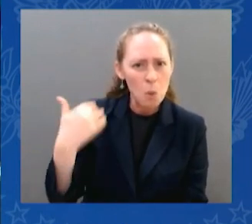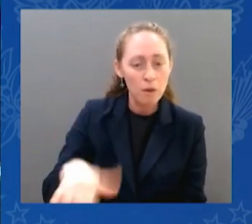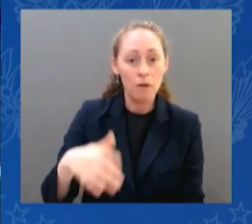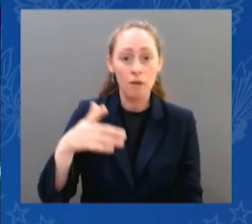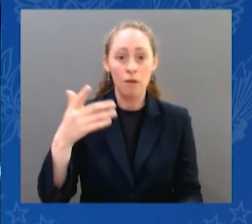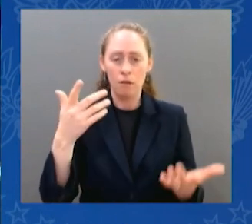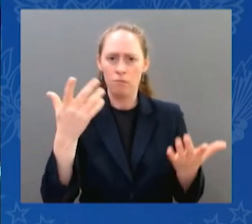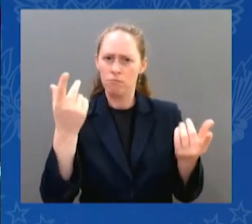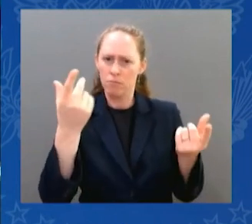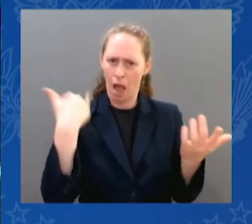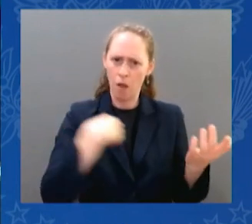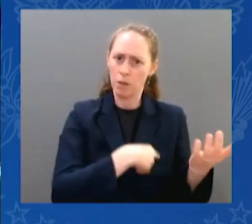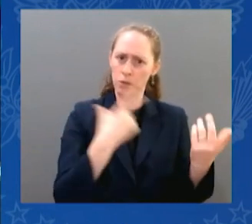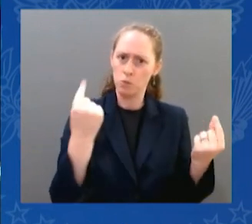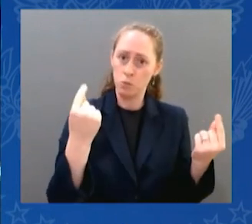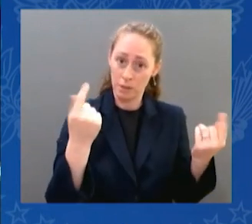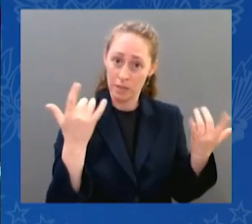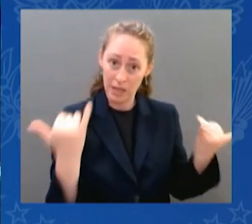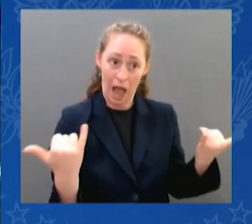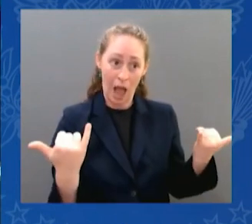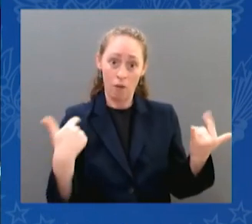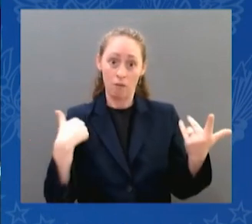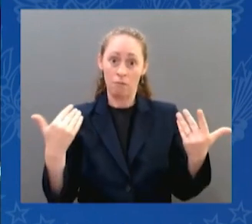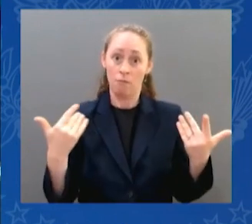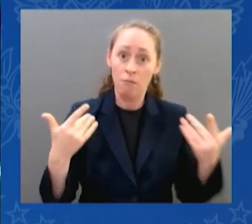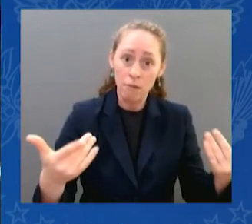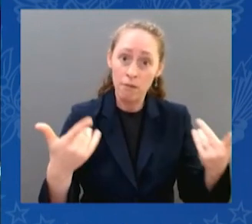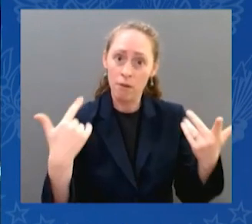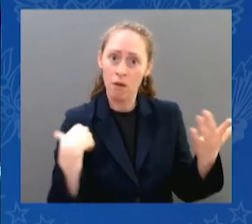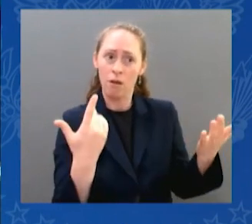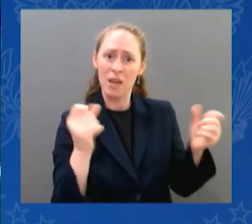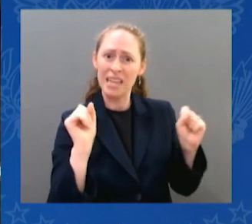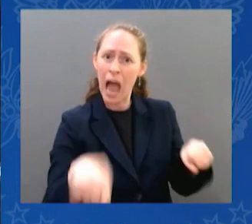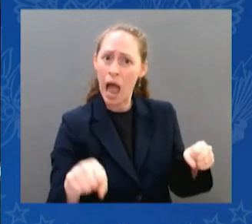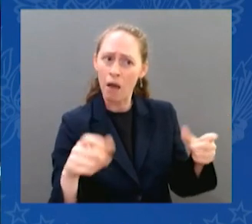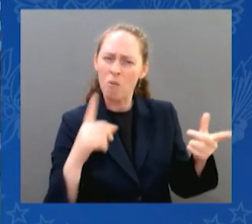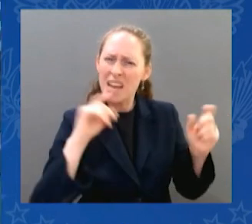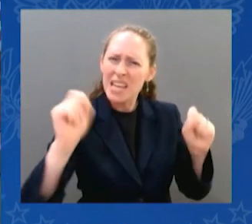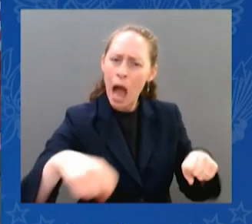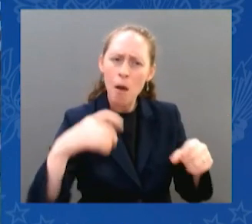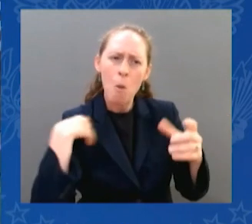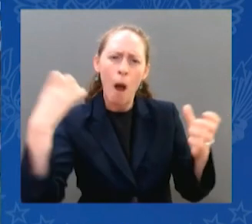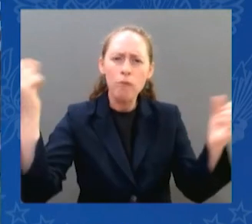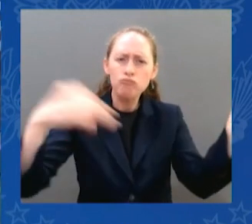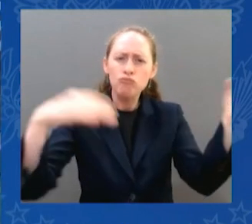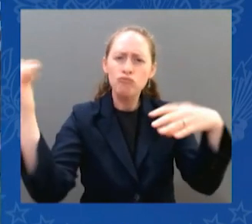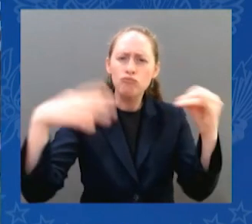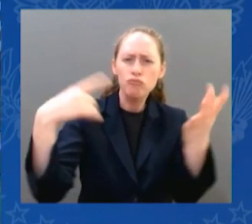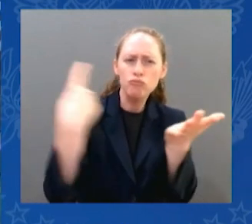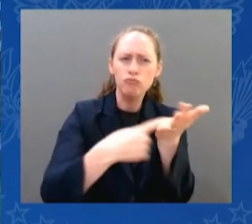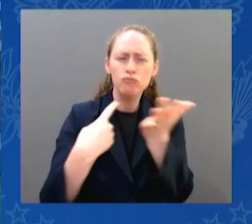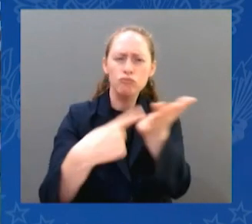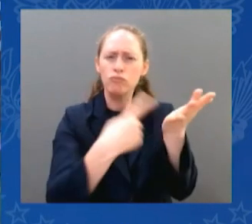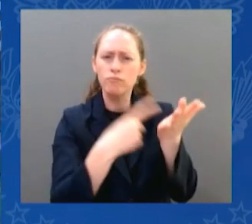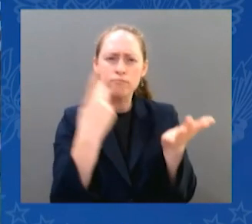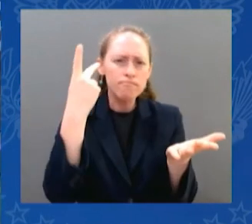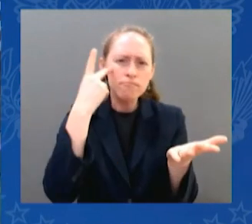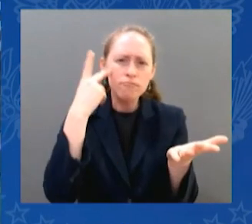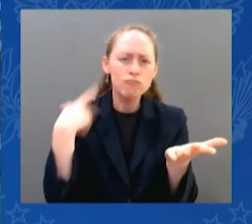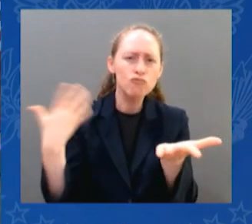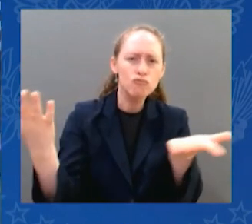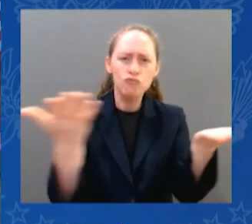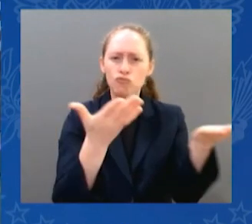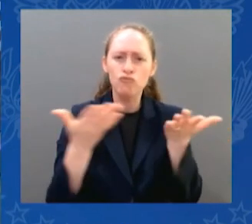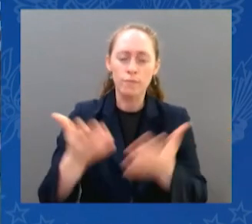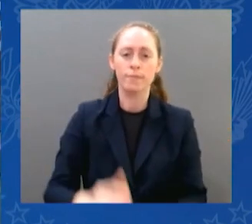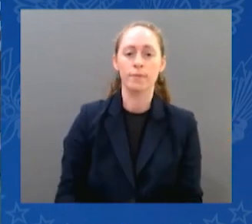head of the White House Gender Policy Council, and we'll proceed with the discussions. Jen. Thank you. Thank you, Mr. President. And I'd like to add